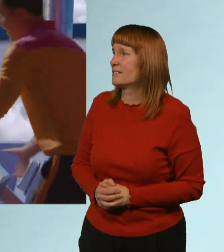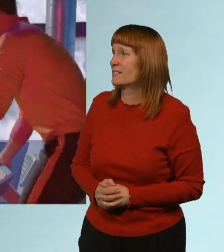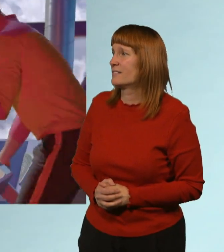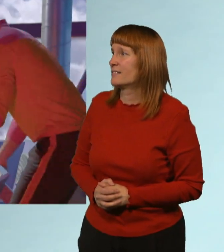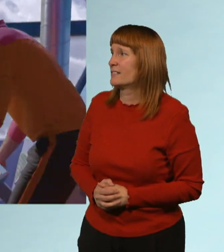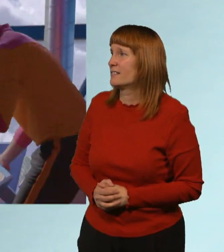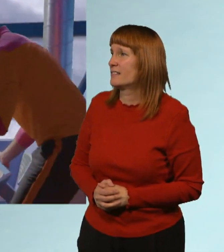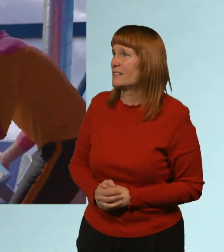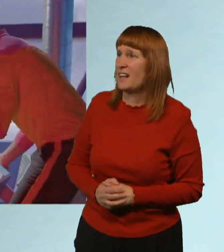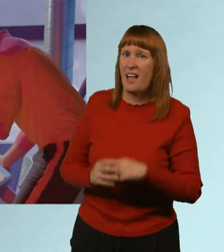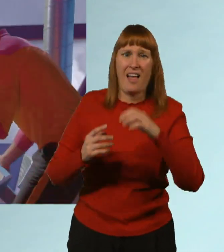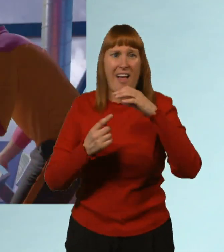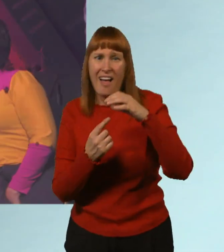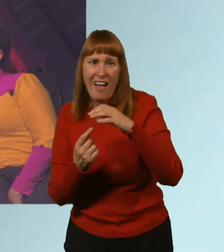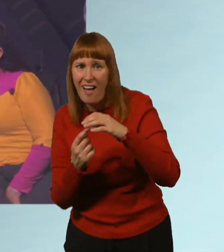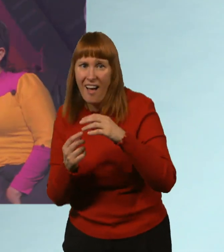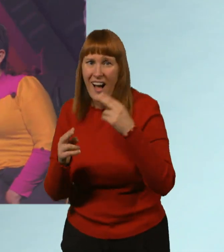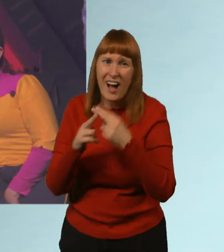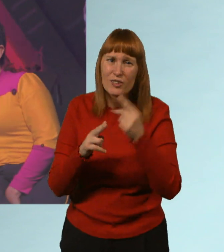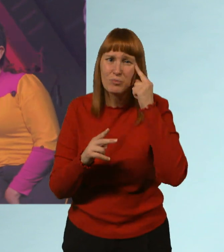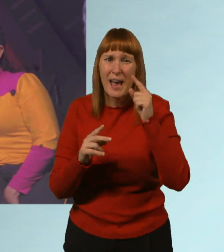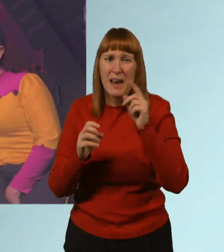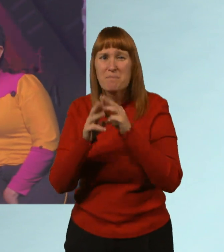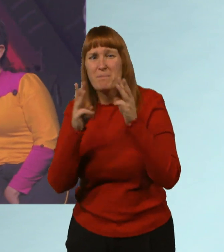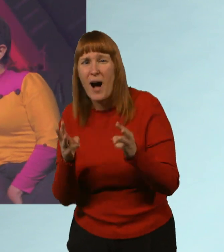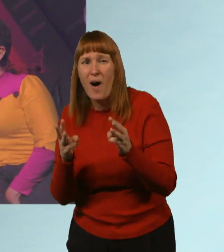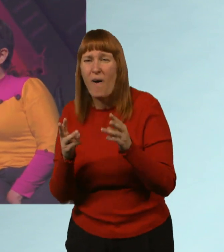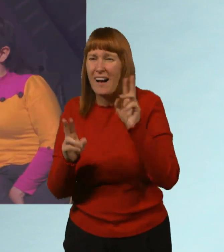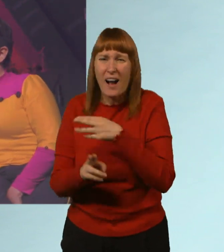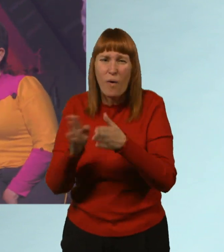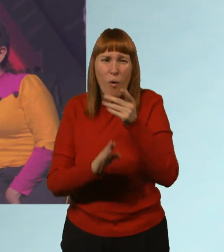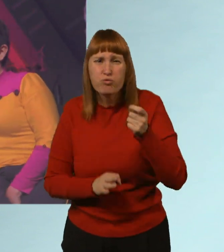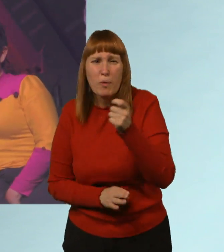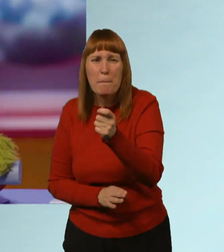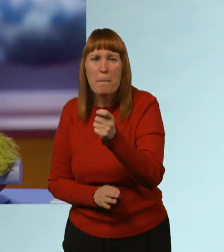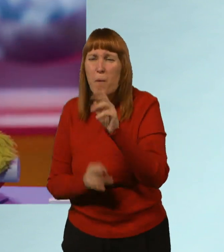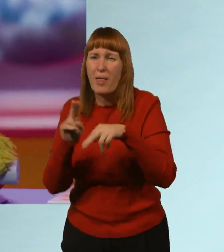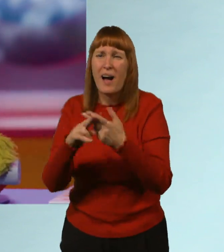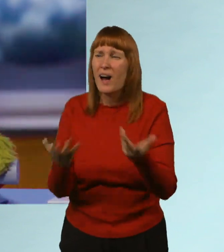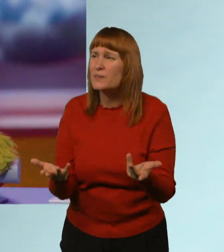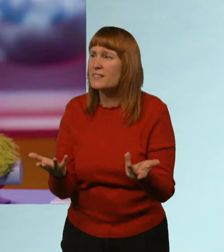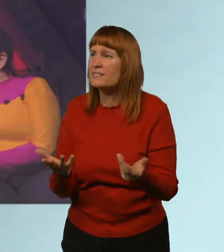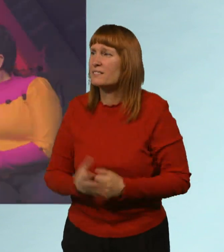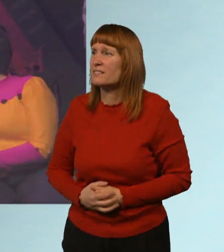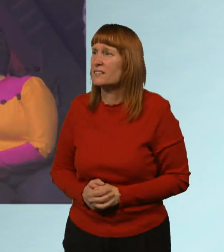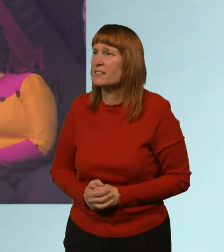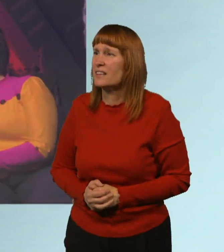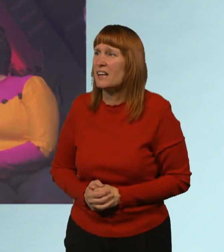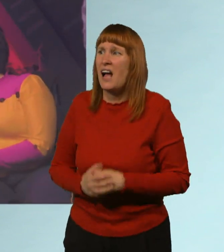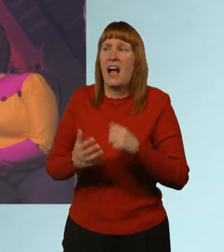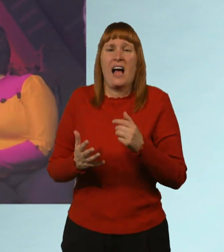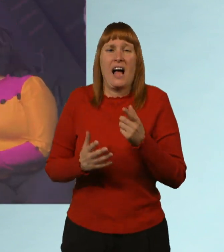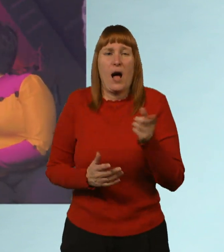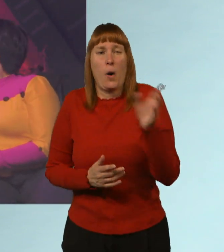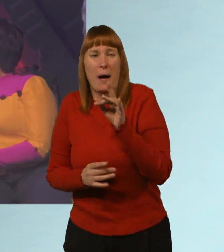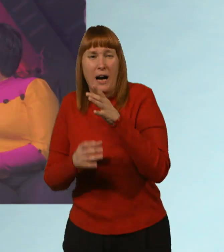Amy. Zoom. We're all out of brain power. We can't go on a trip without that. Aww. Let's go back to